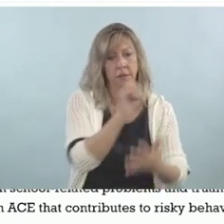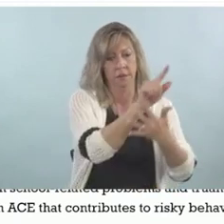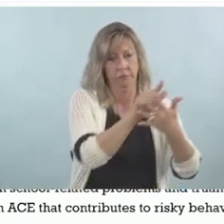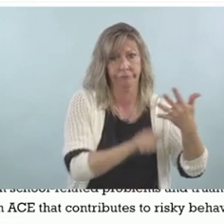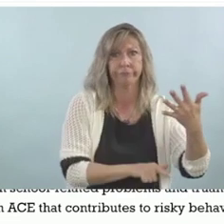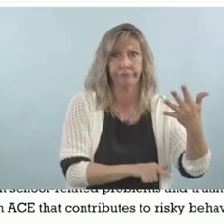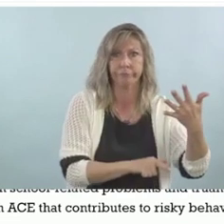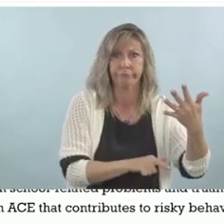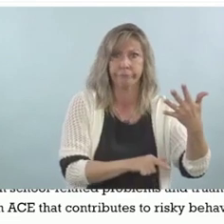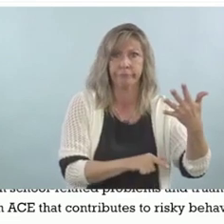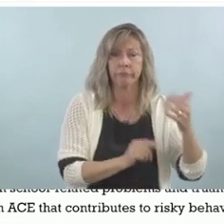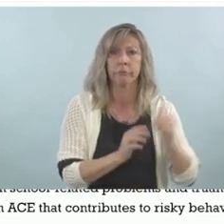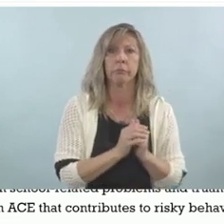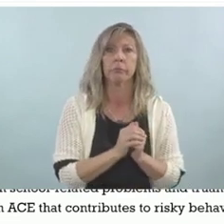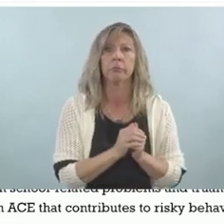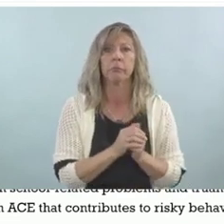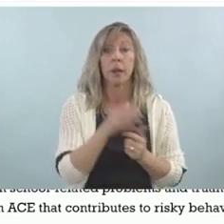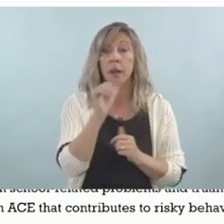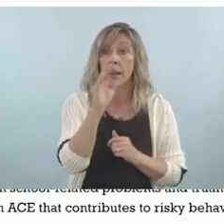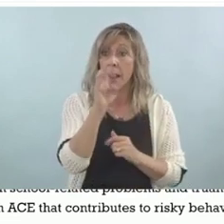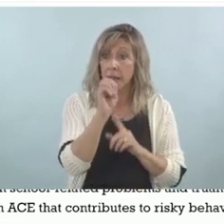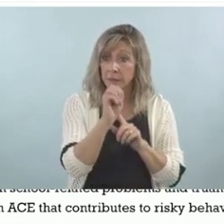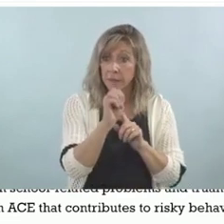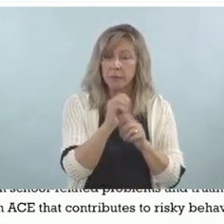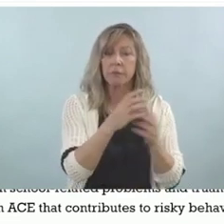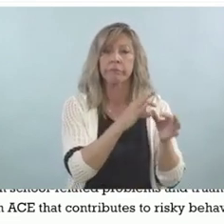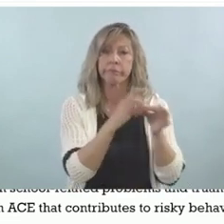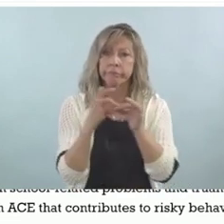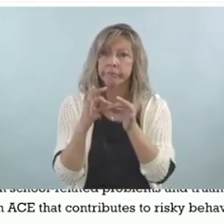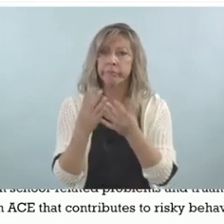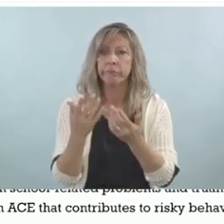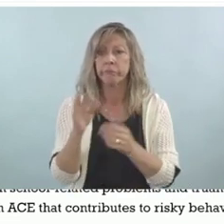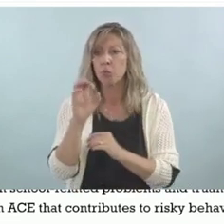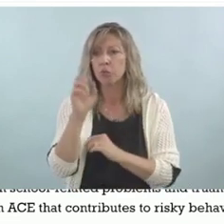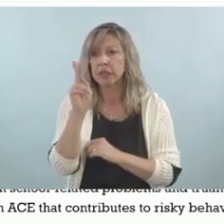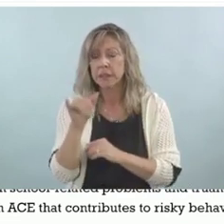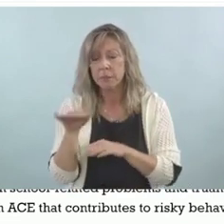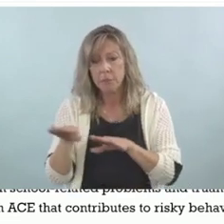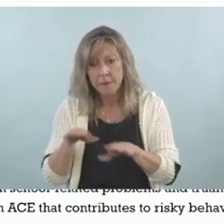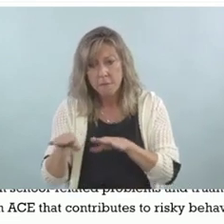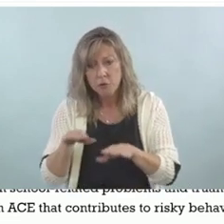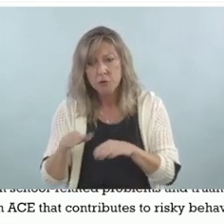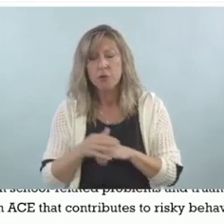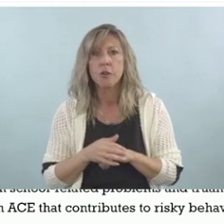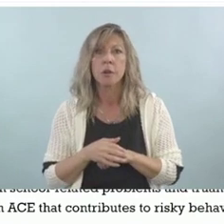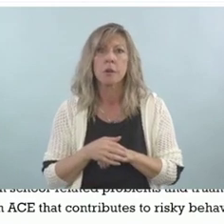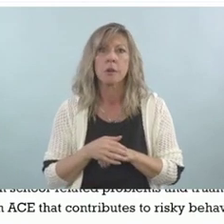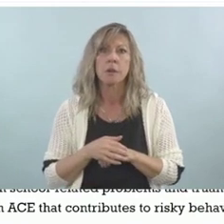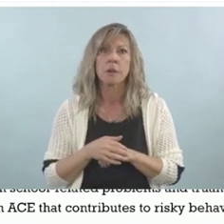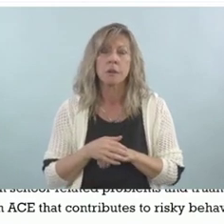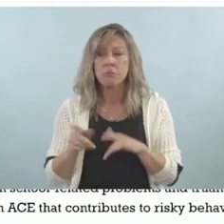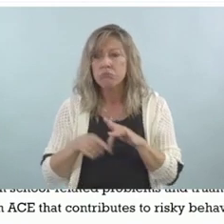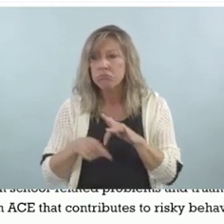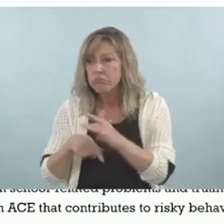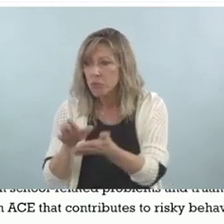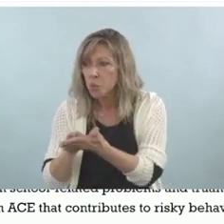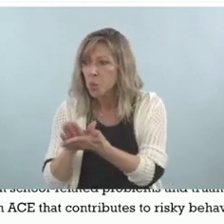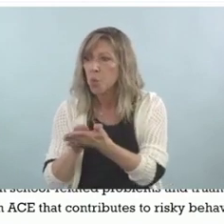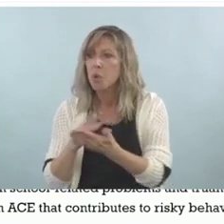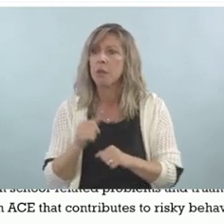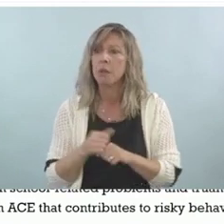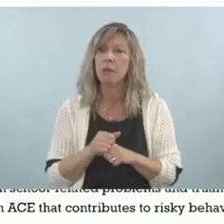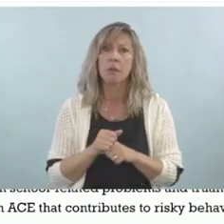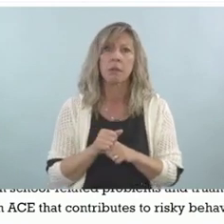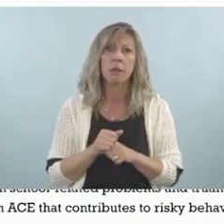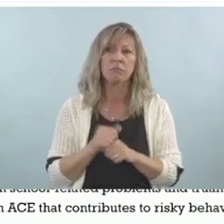ACEs correlate with risky behavior, truancy, household instability.